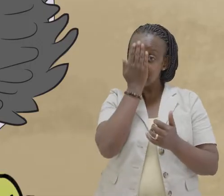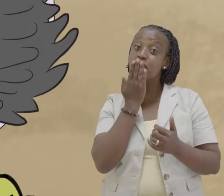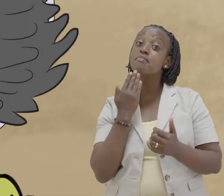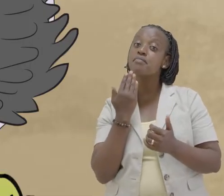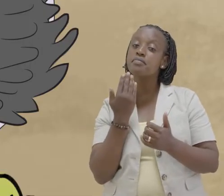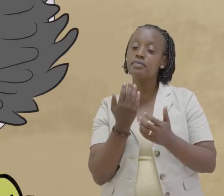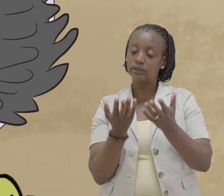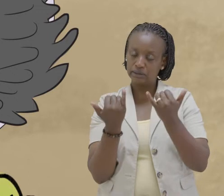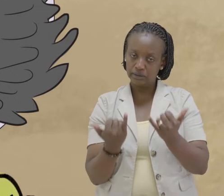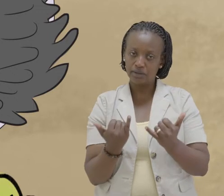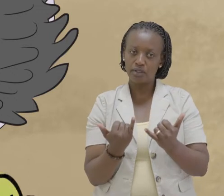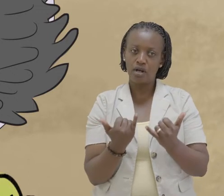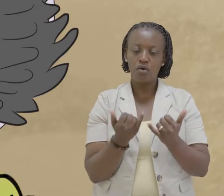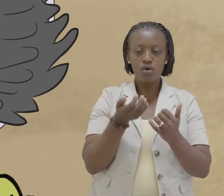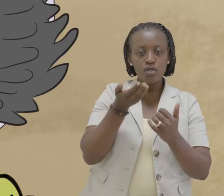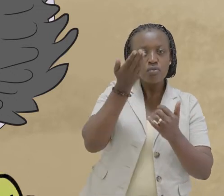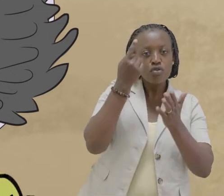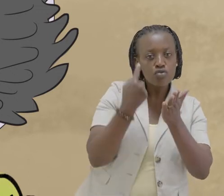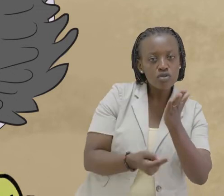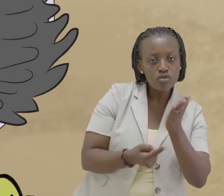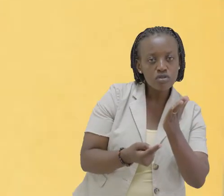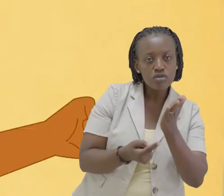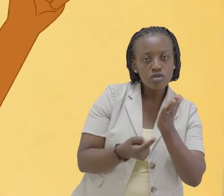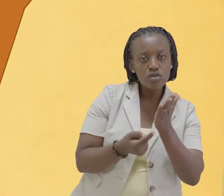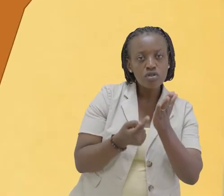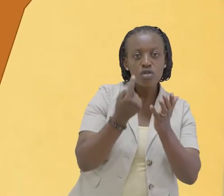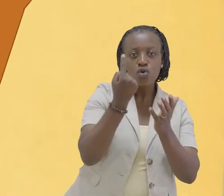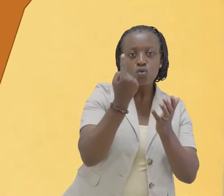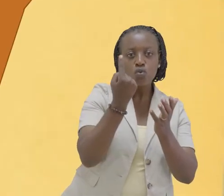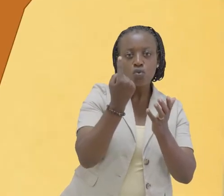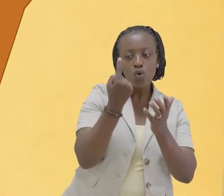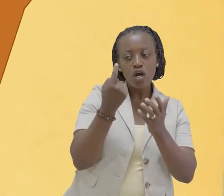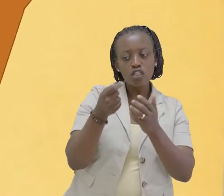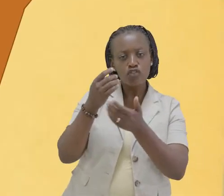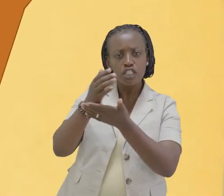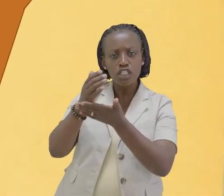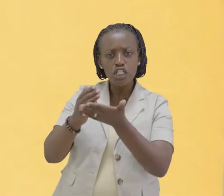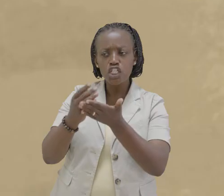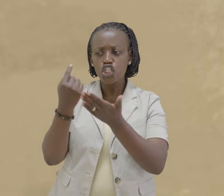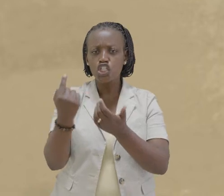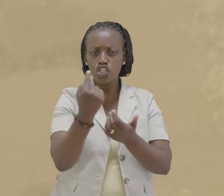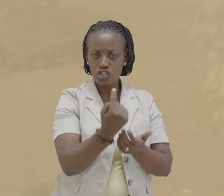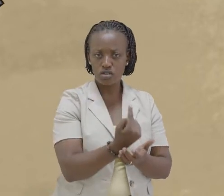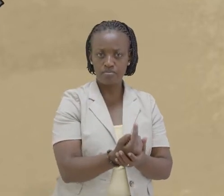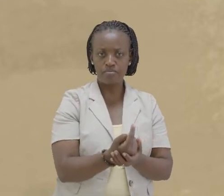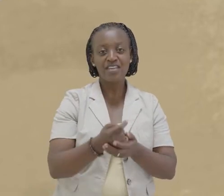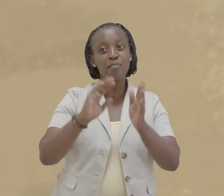papaya So, our numerator is one piece of the papaya each